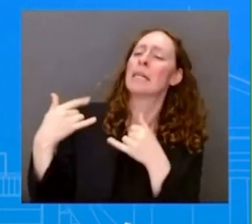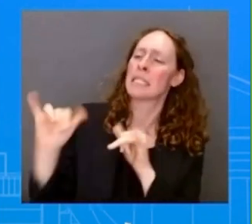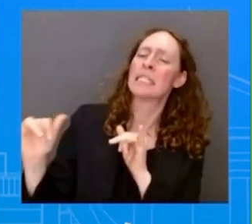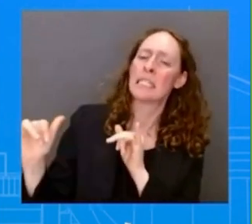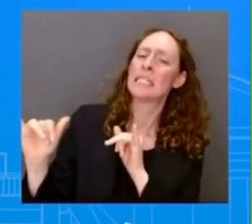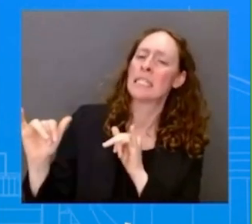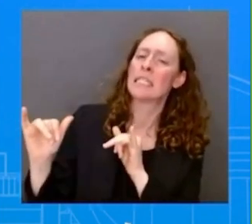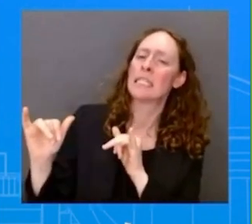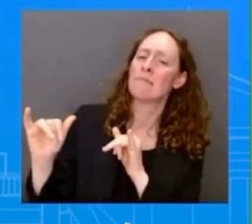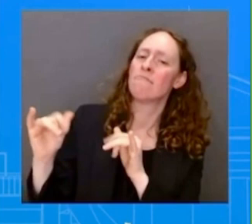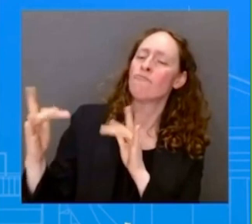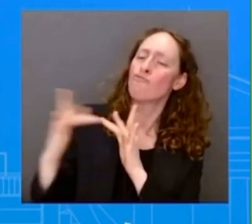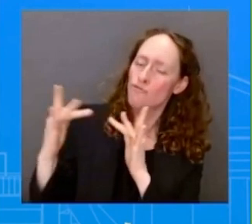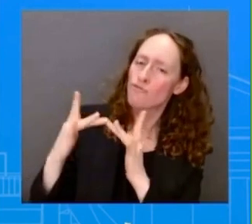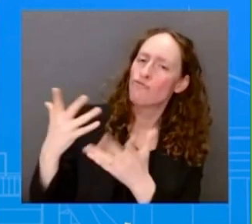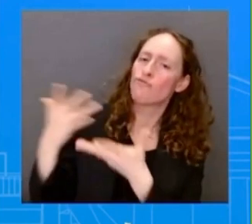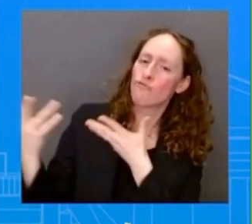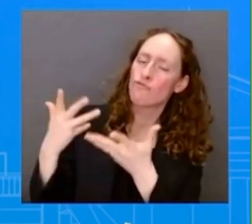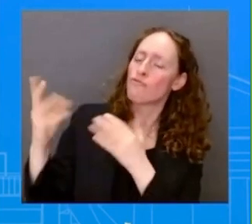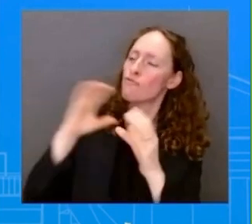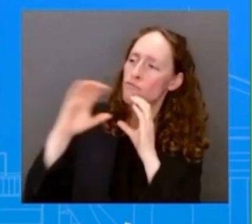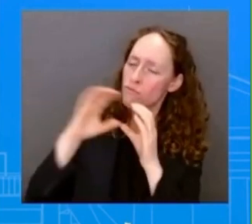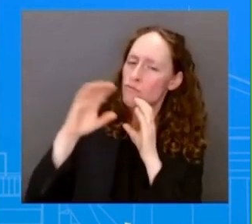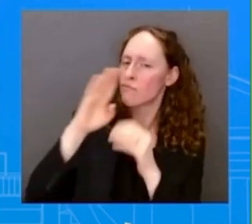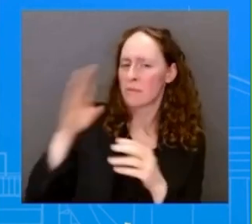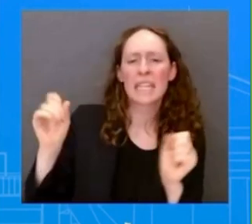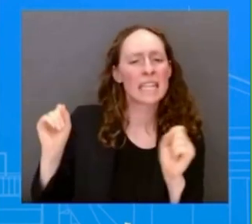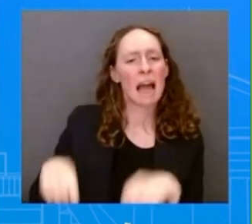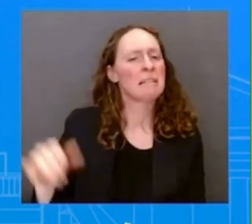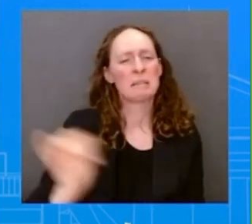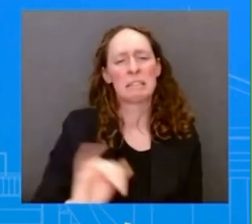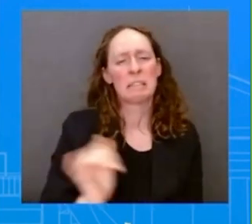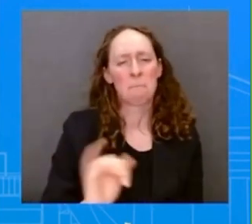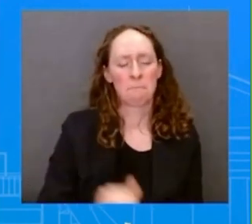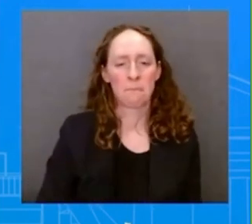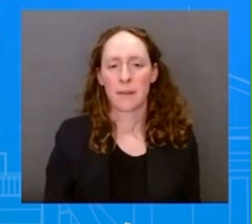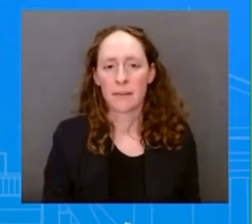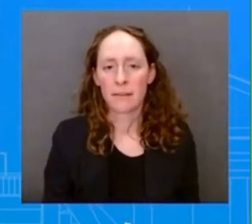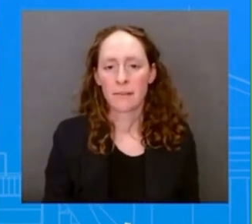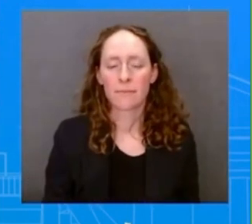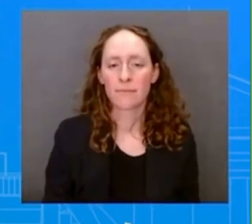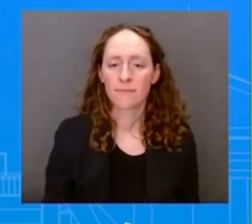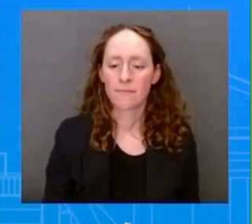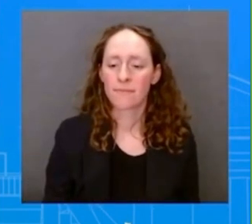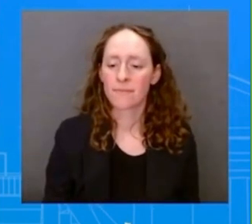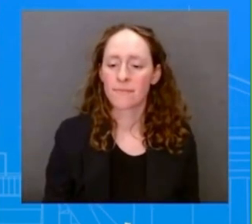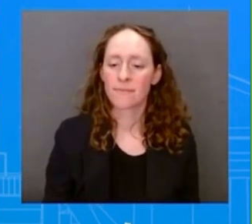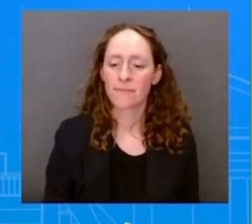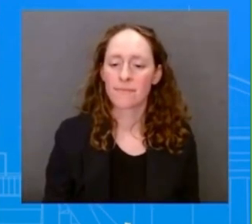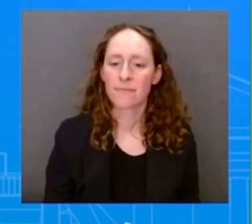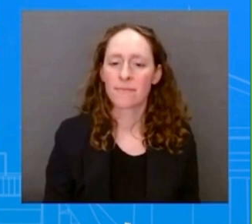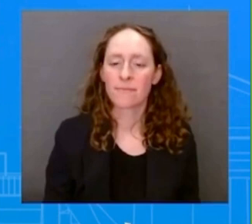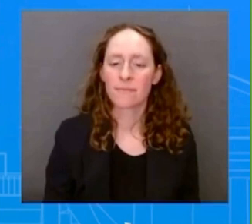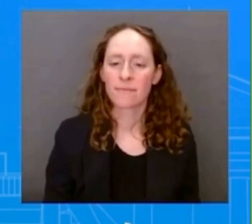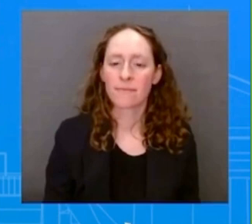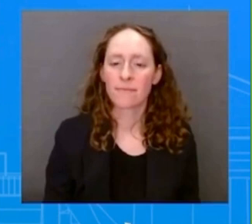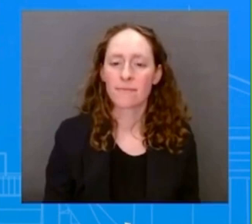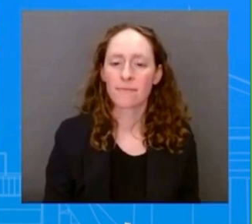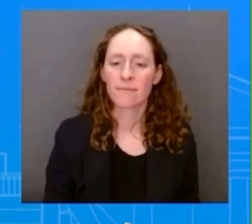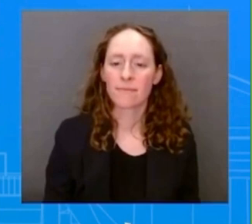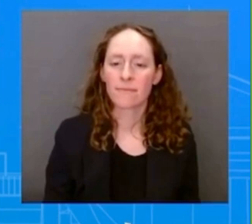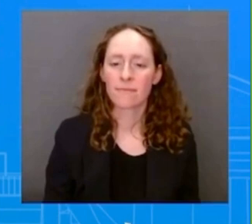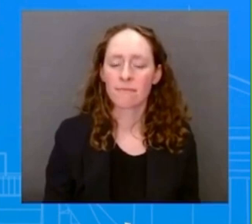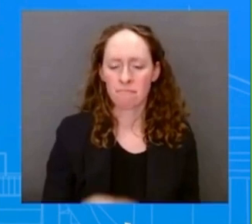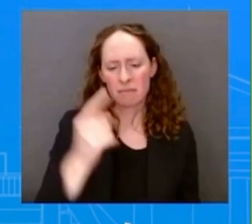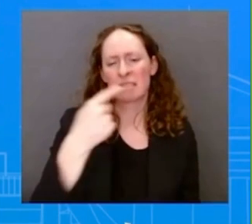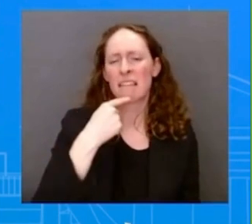Thank you. John, I hear you saying that there's no need for China to respond, and yet they have threatened retaliation